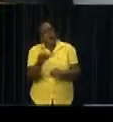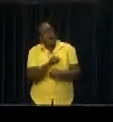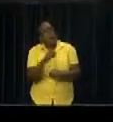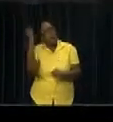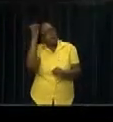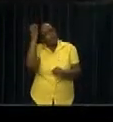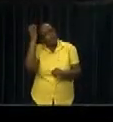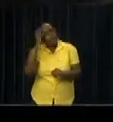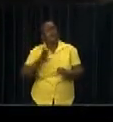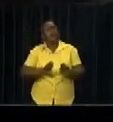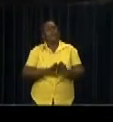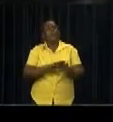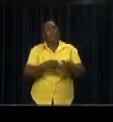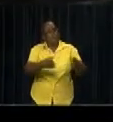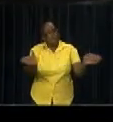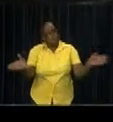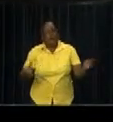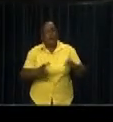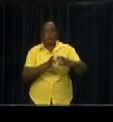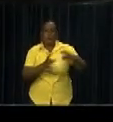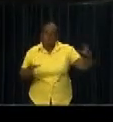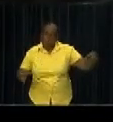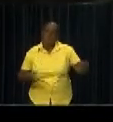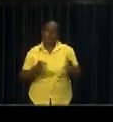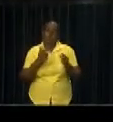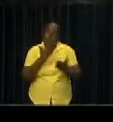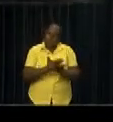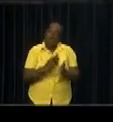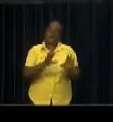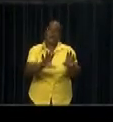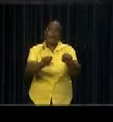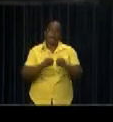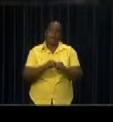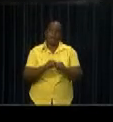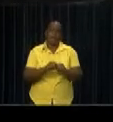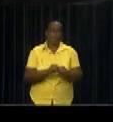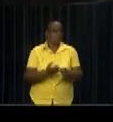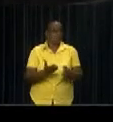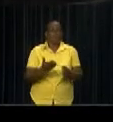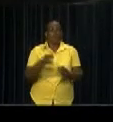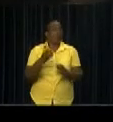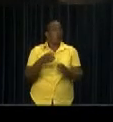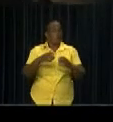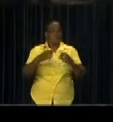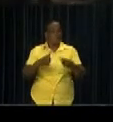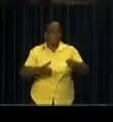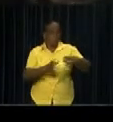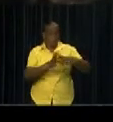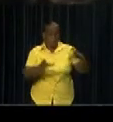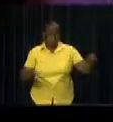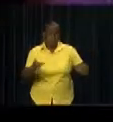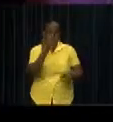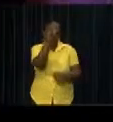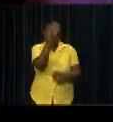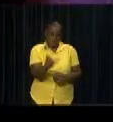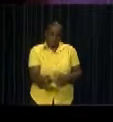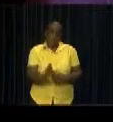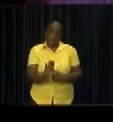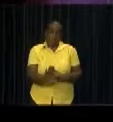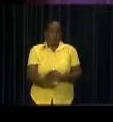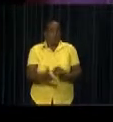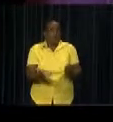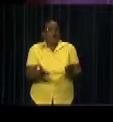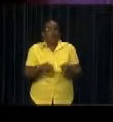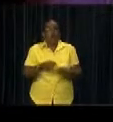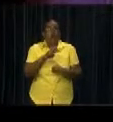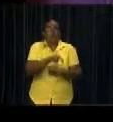also be addressed. For example, the lack of bus stops on various routes. The bus owners look forward to